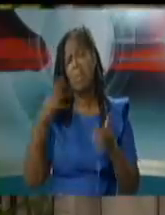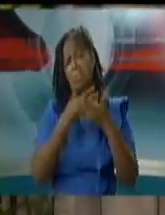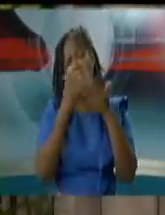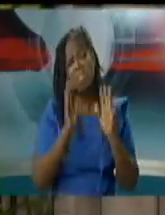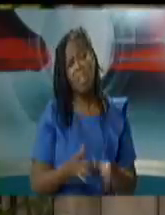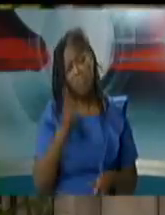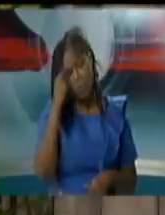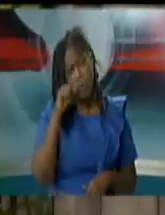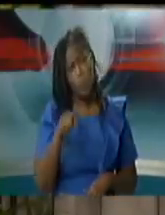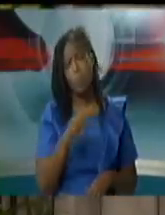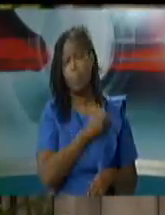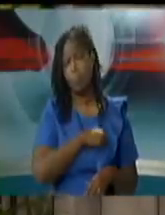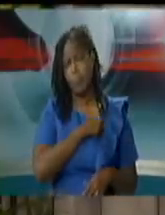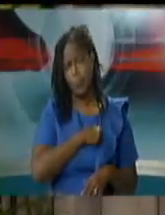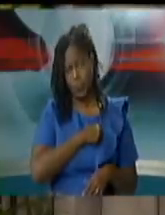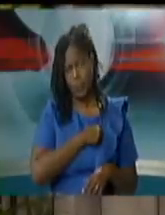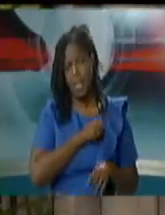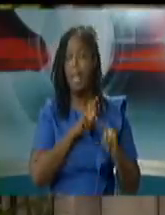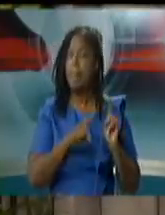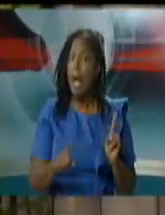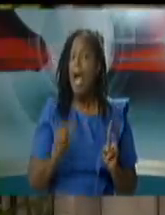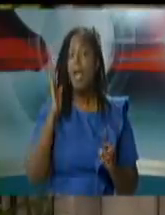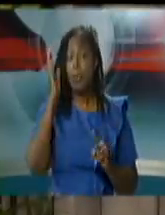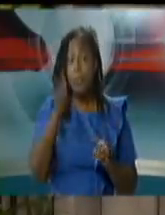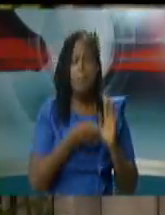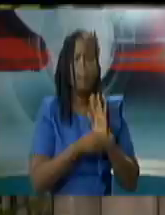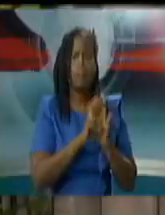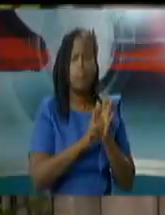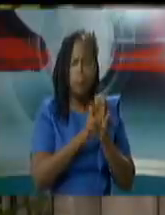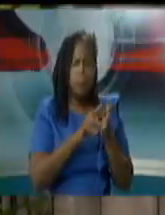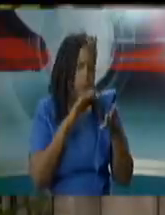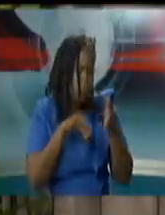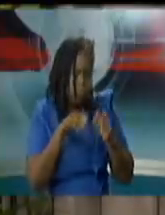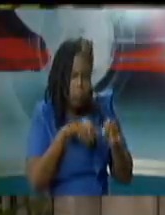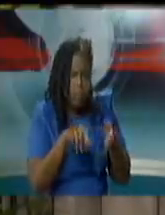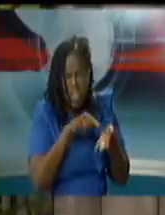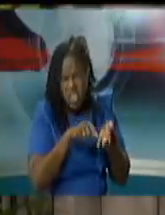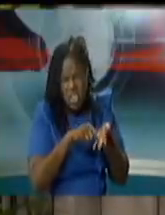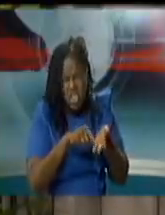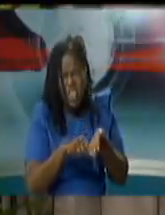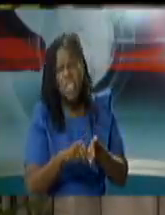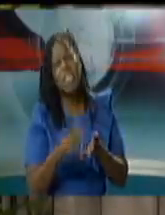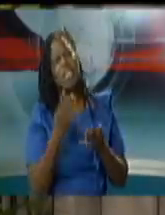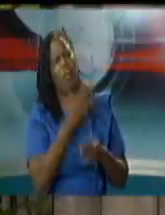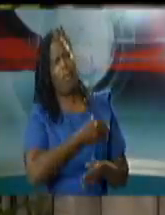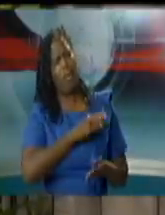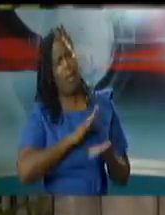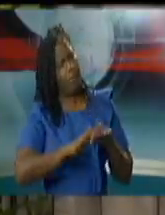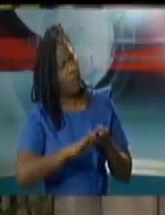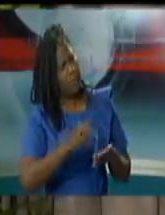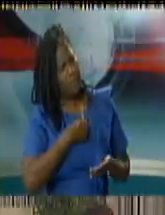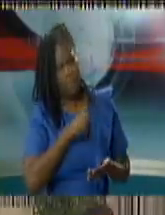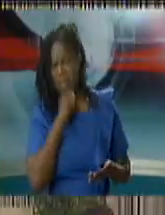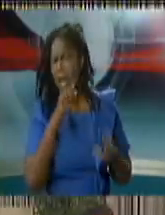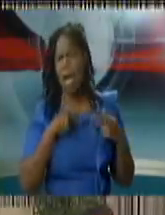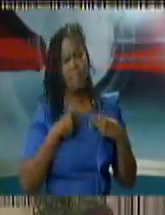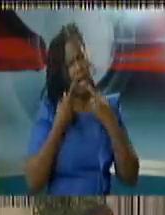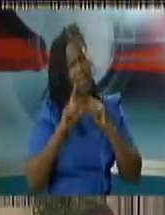release that we do in the hours ahead of us i'll make sure to address those issues so forgive me for not having that answer off the cuff right now